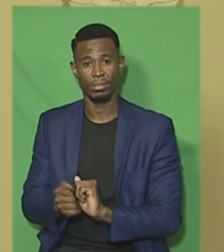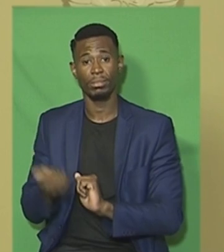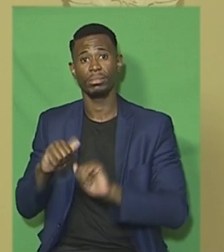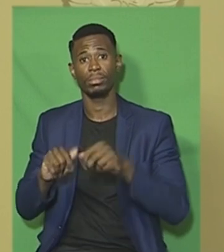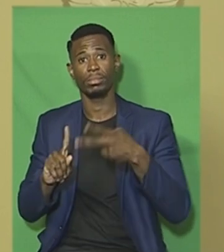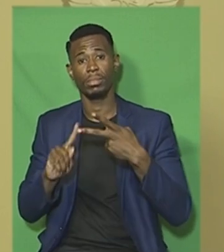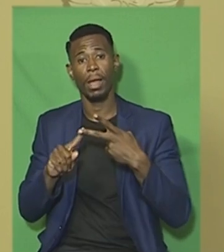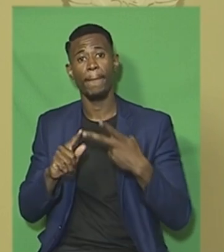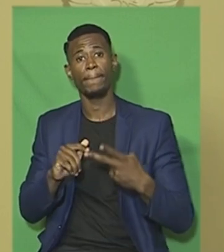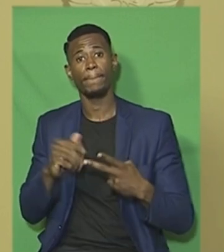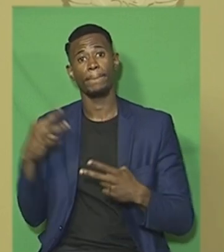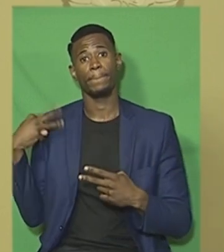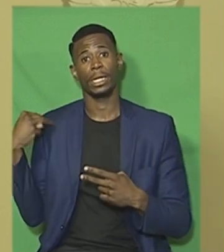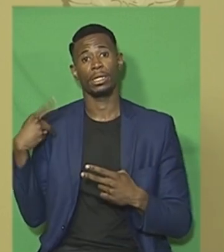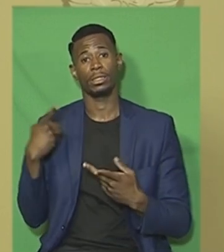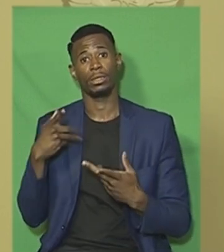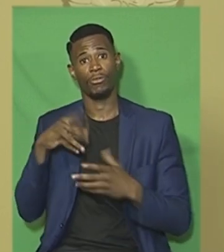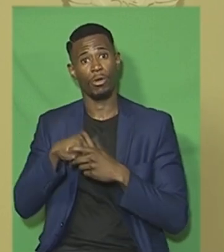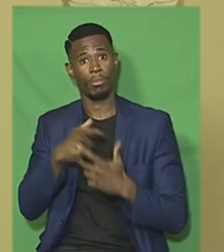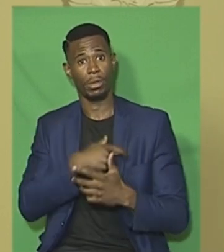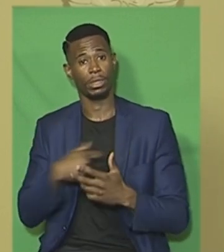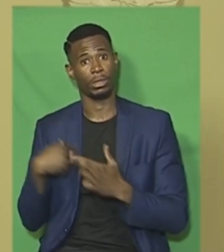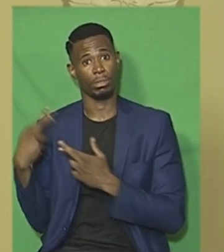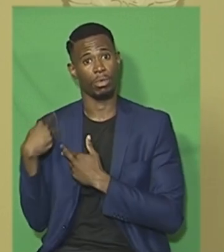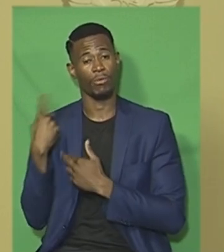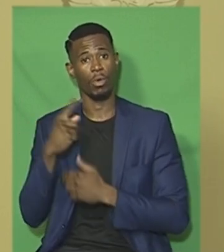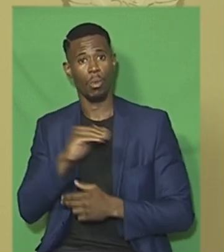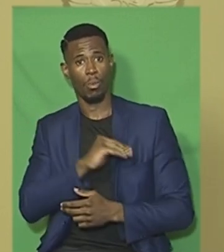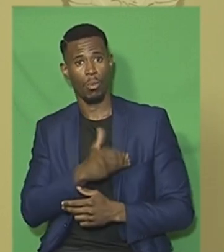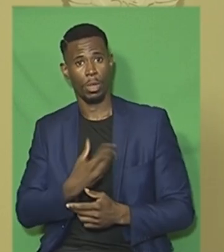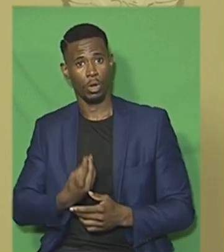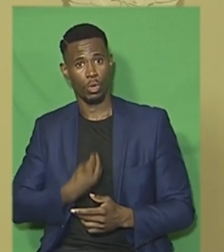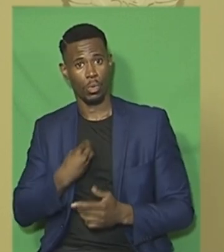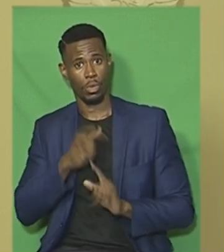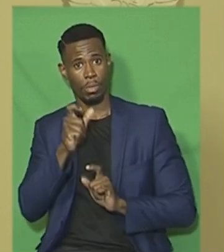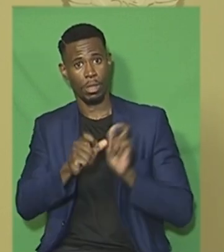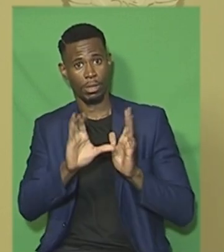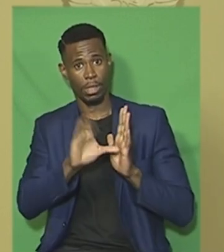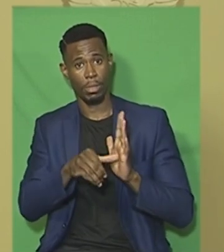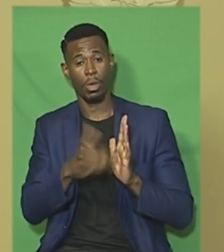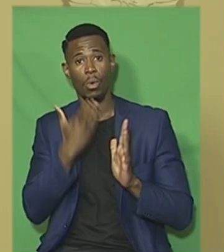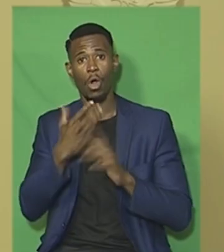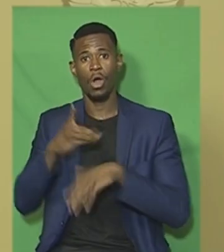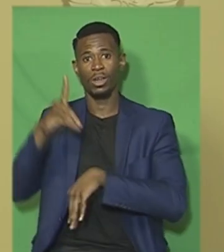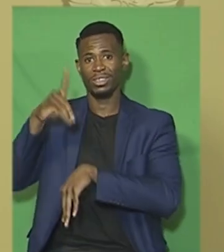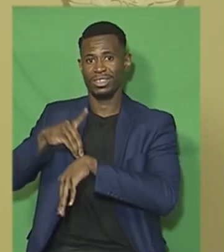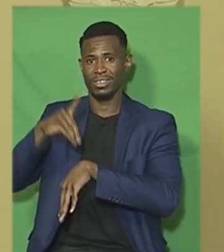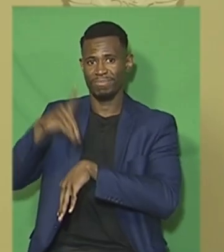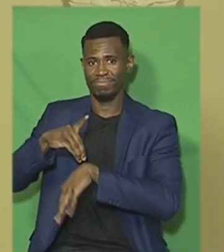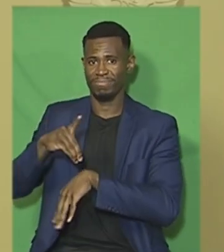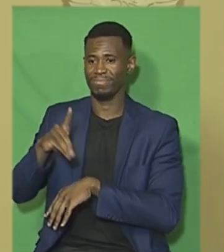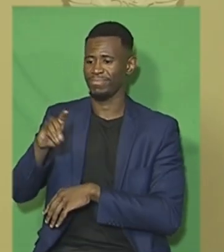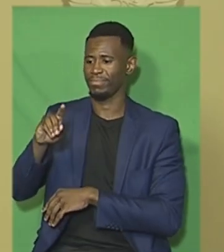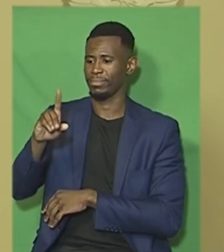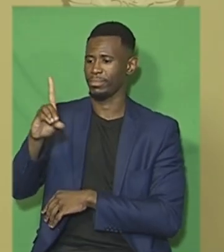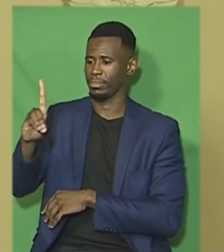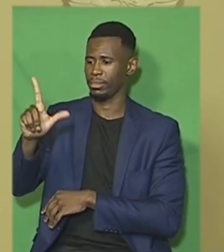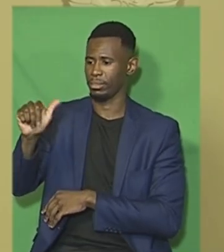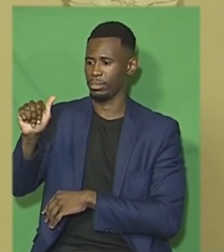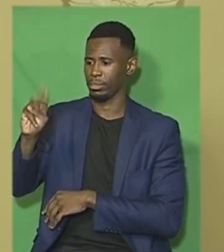Responsible for Women, Youth and Persons with Disabilities will become Dr. Nkwasazana Damini-Zuma.